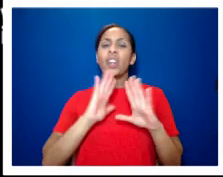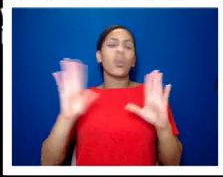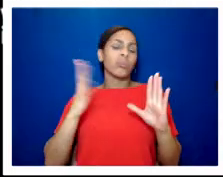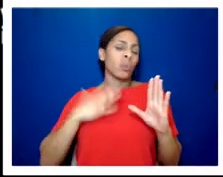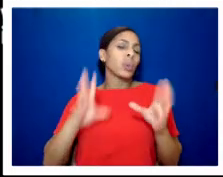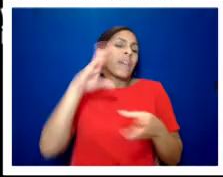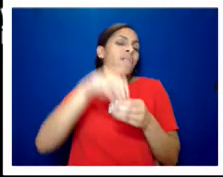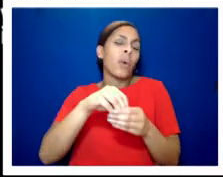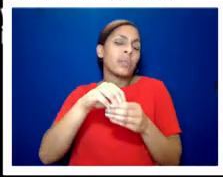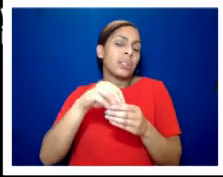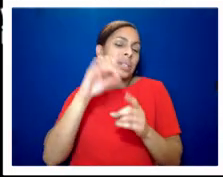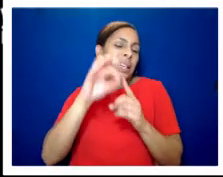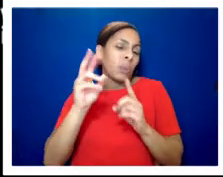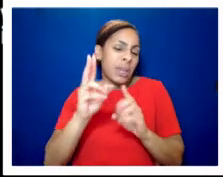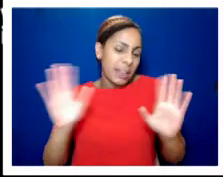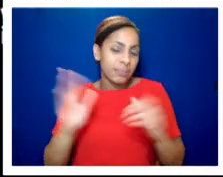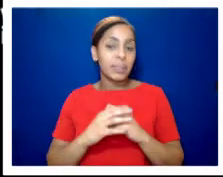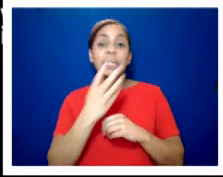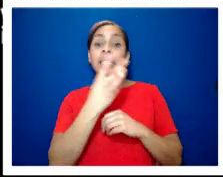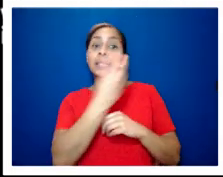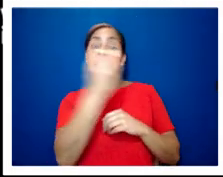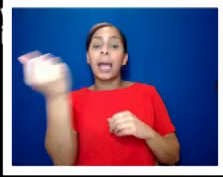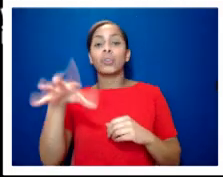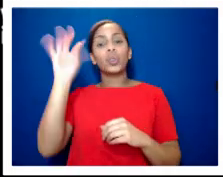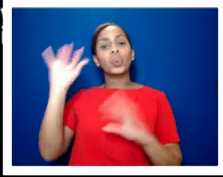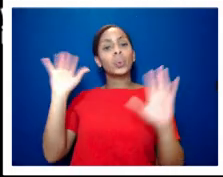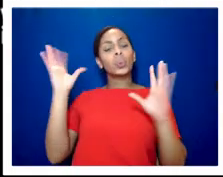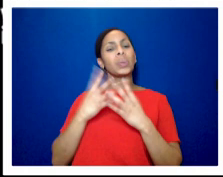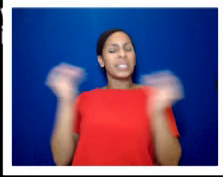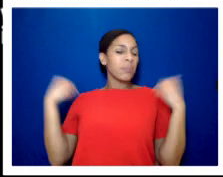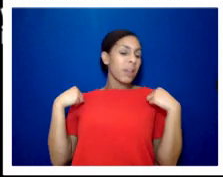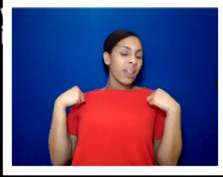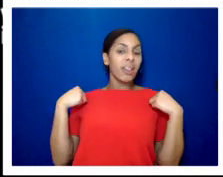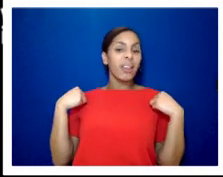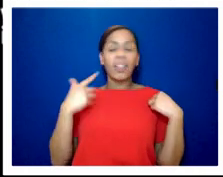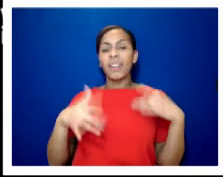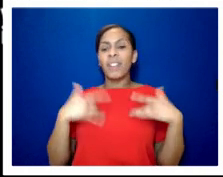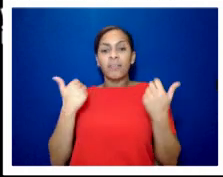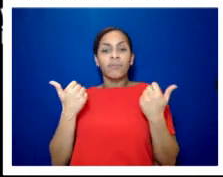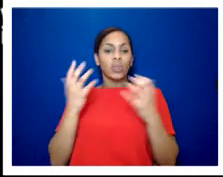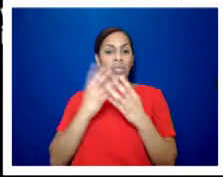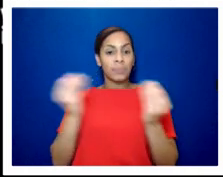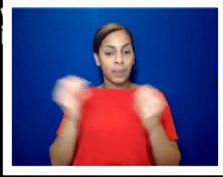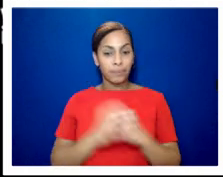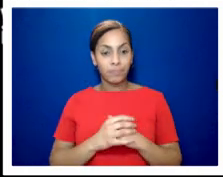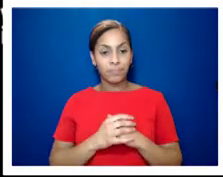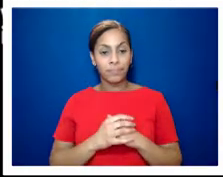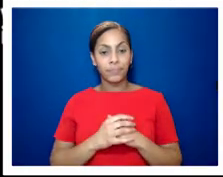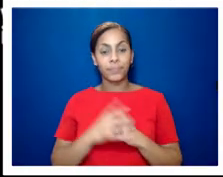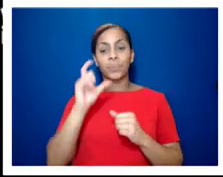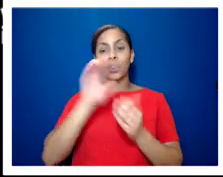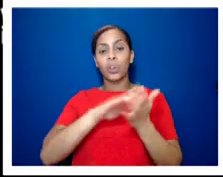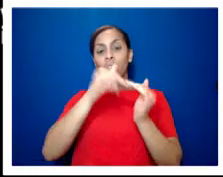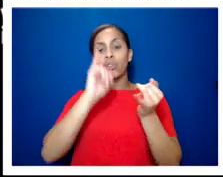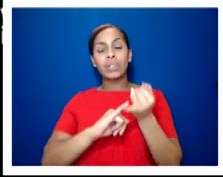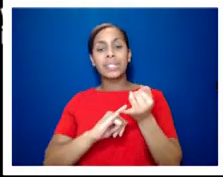the fact that they did disappear was part of it and there's something very cool about that disappearing chris smith noted a benefit of section